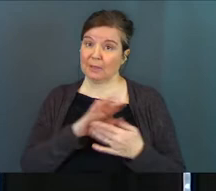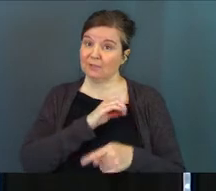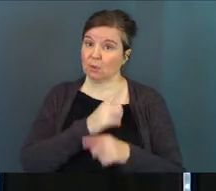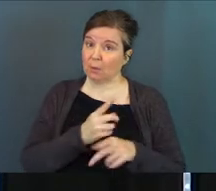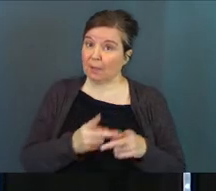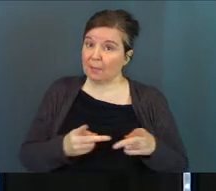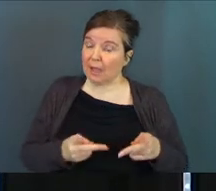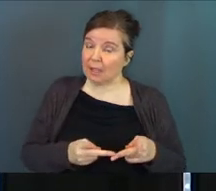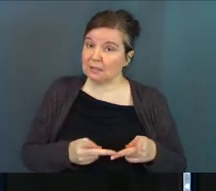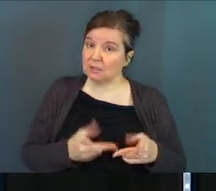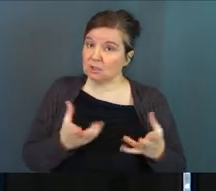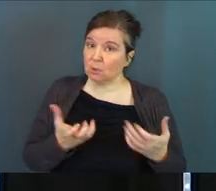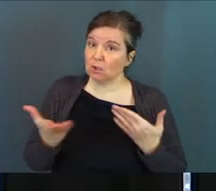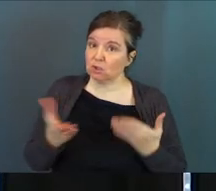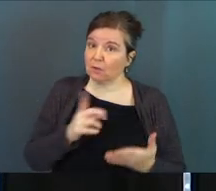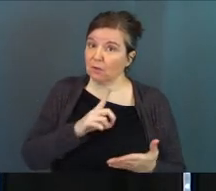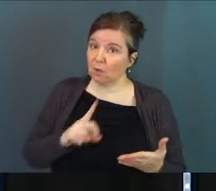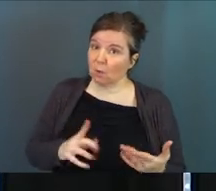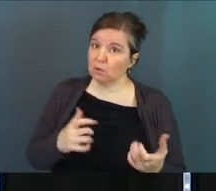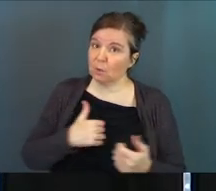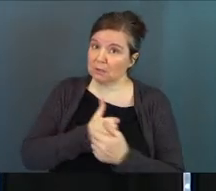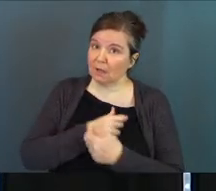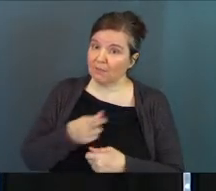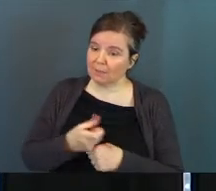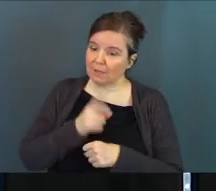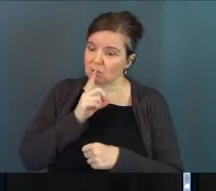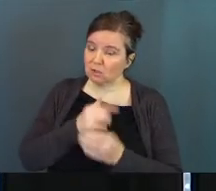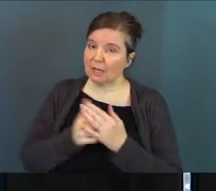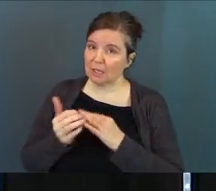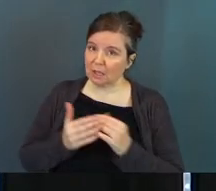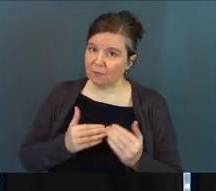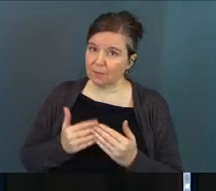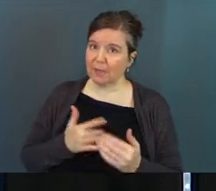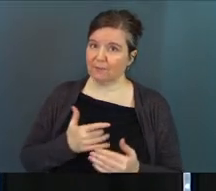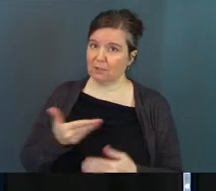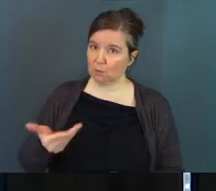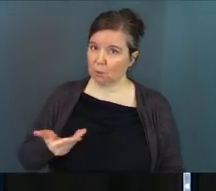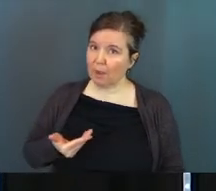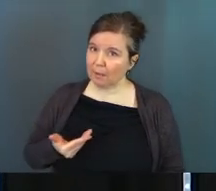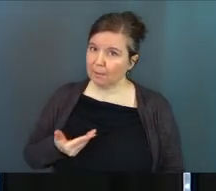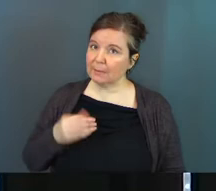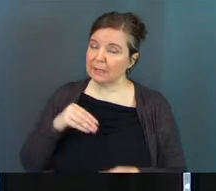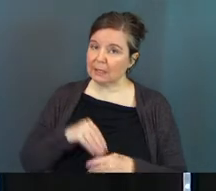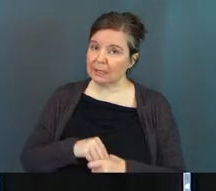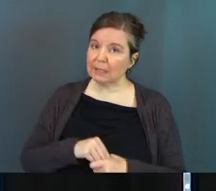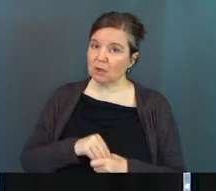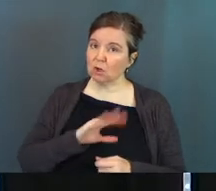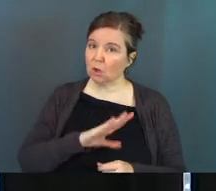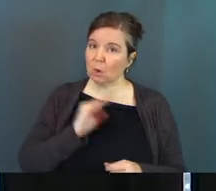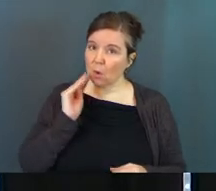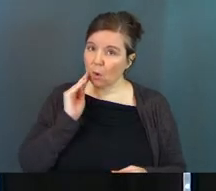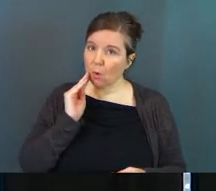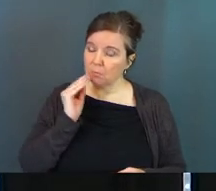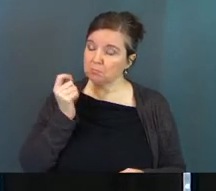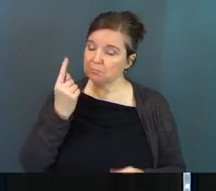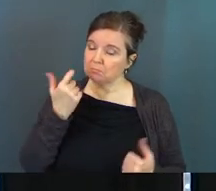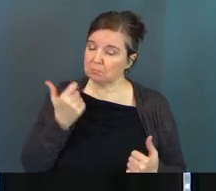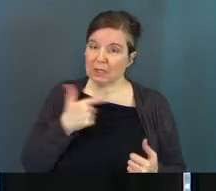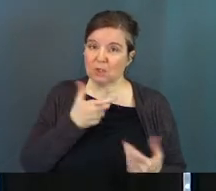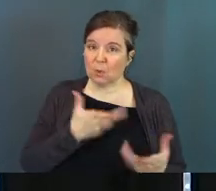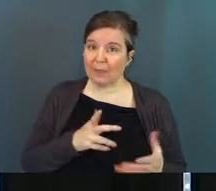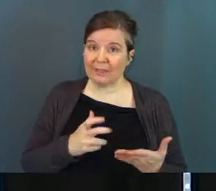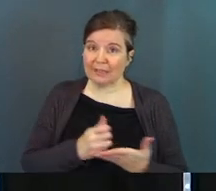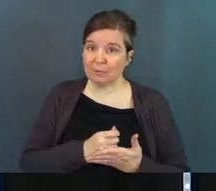in the right place. She wants to serve her Lord. She wants to love on him and make sure that he is comfortable and feels welcome in her home. And she doesn't want to let this